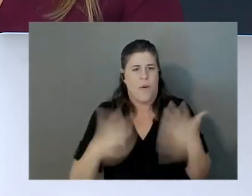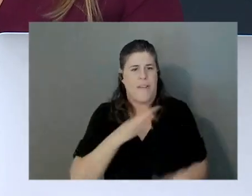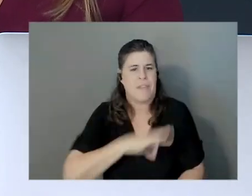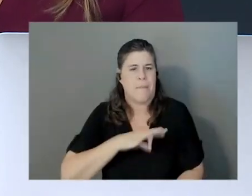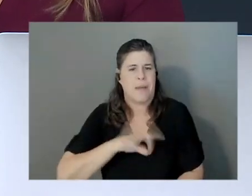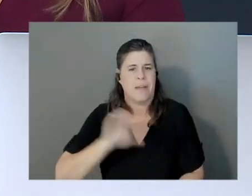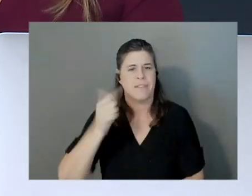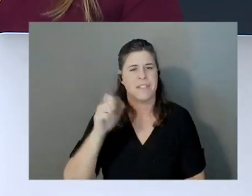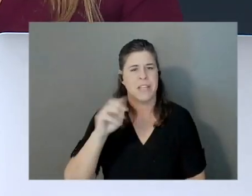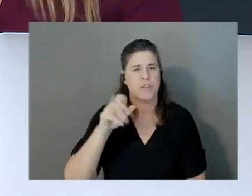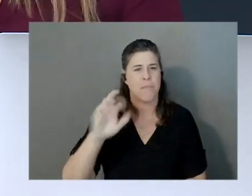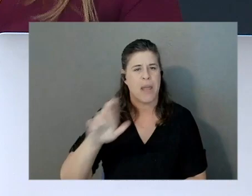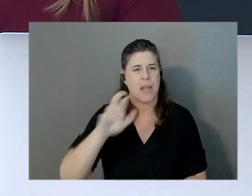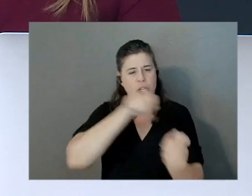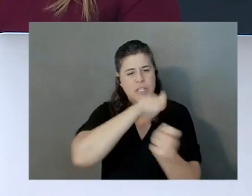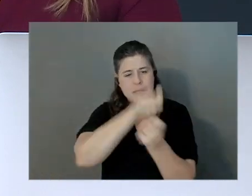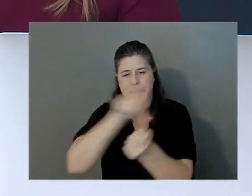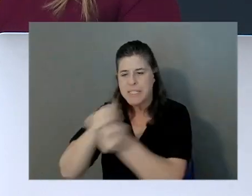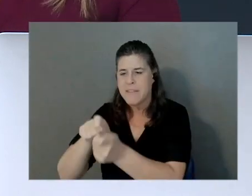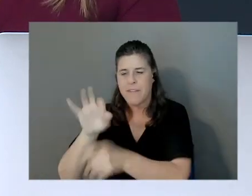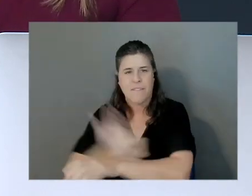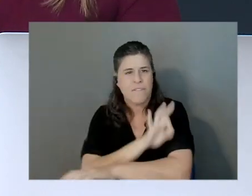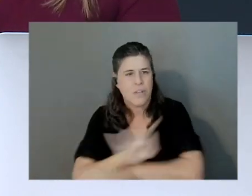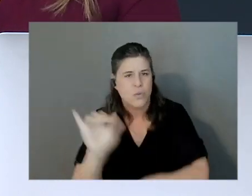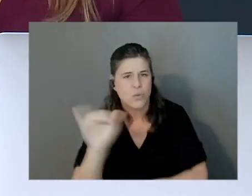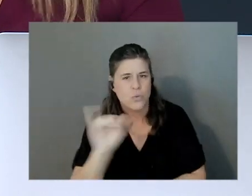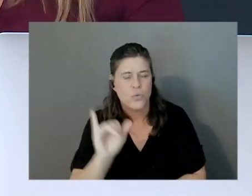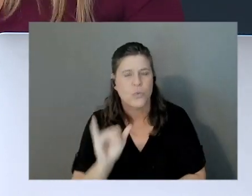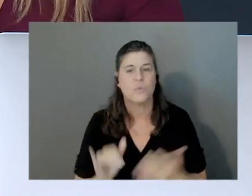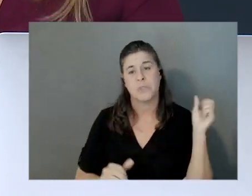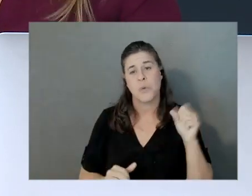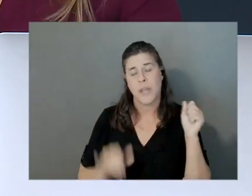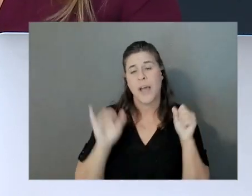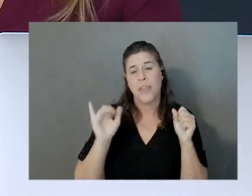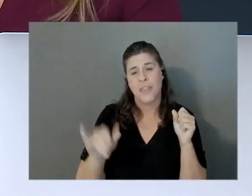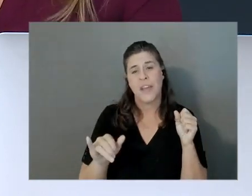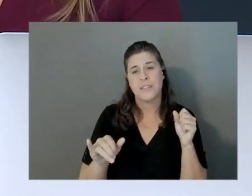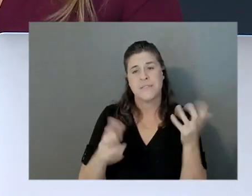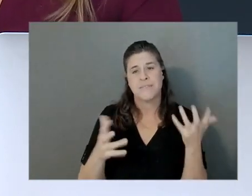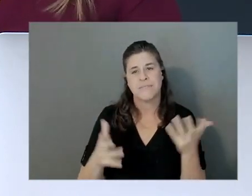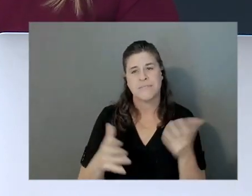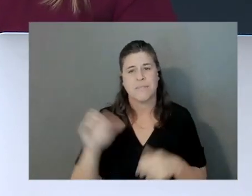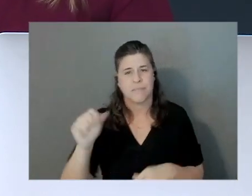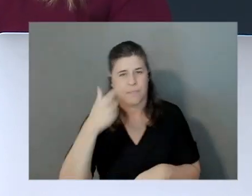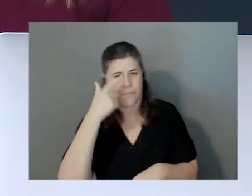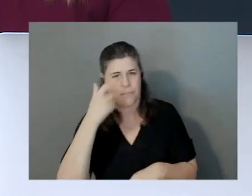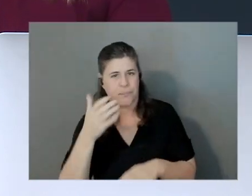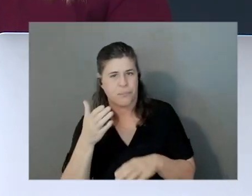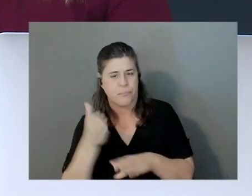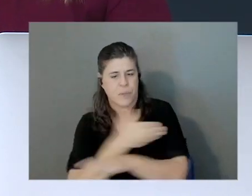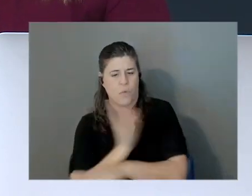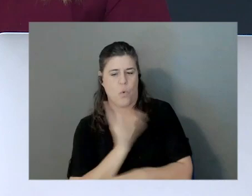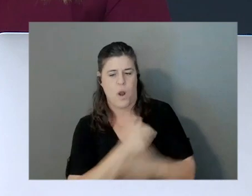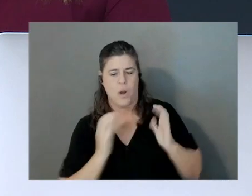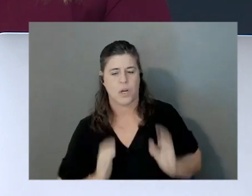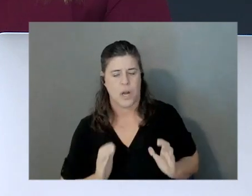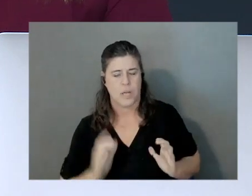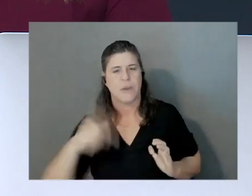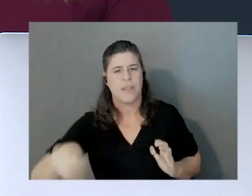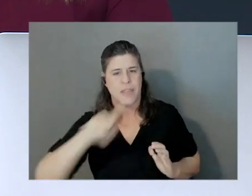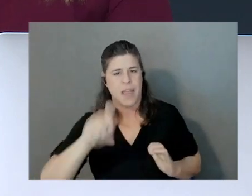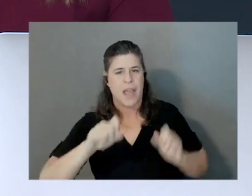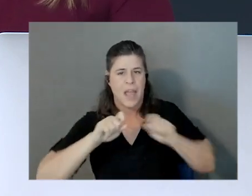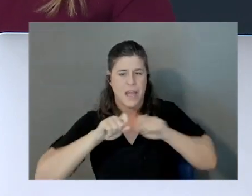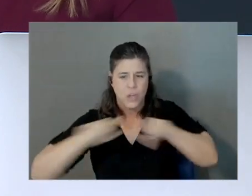specific features. And yeah, so that's it. Yeah, because before our customers will need to launch an instance